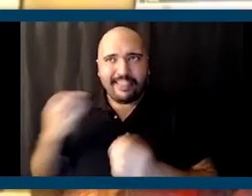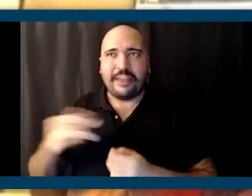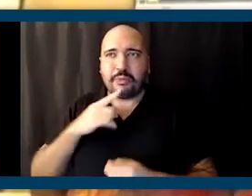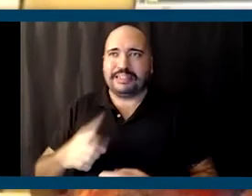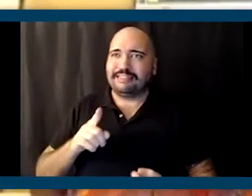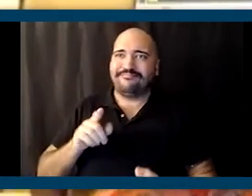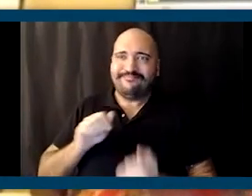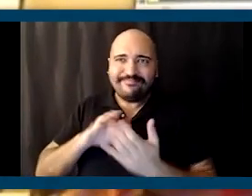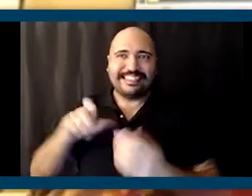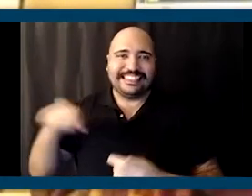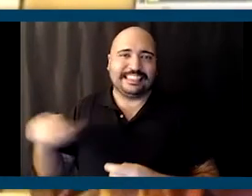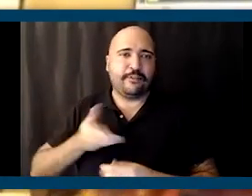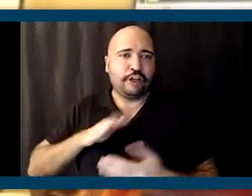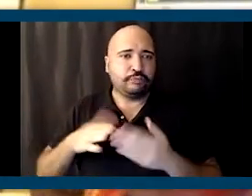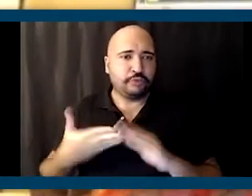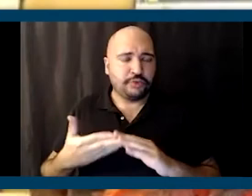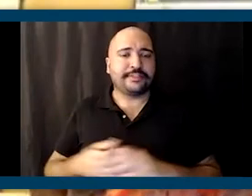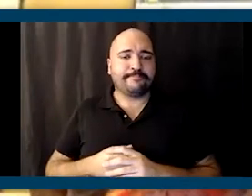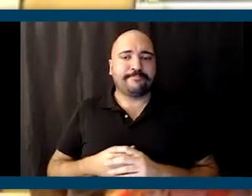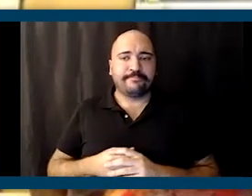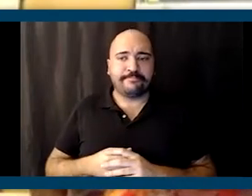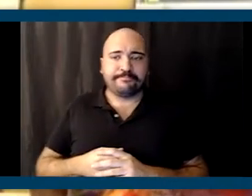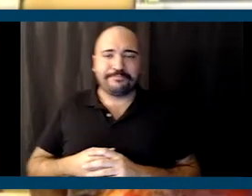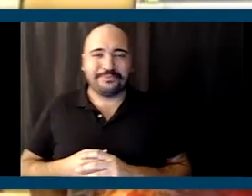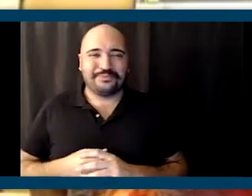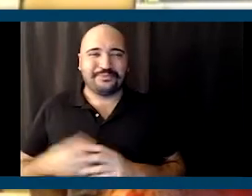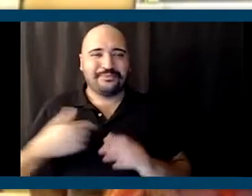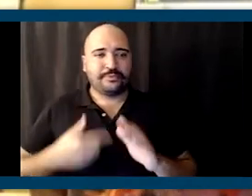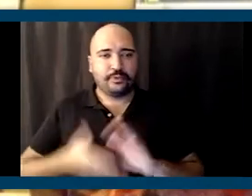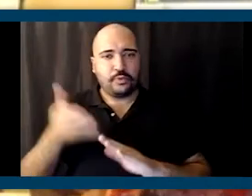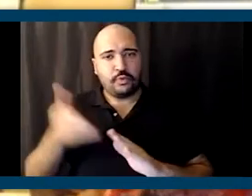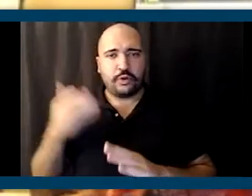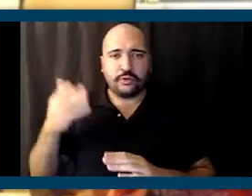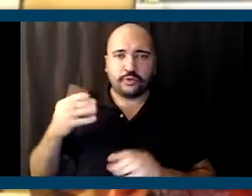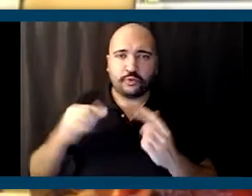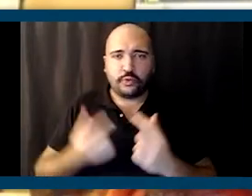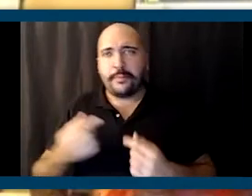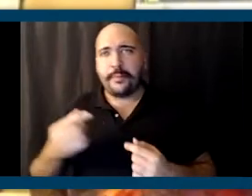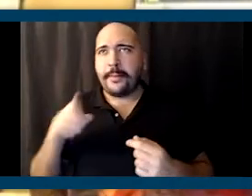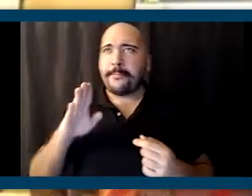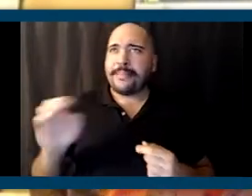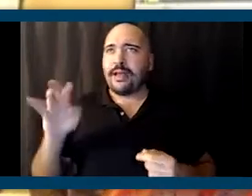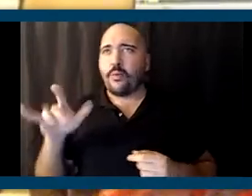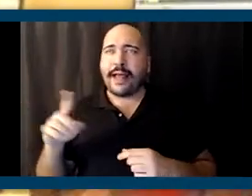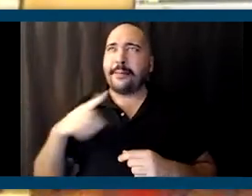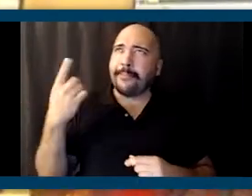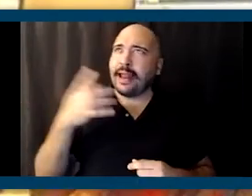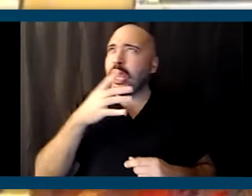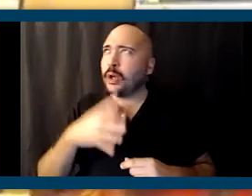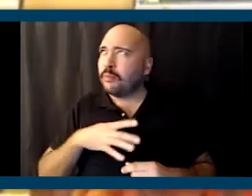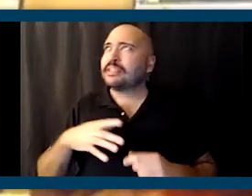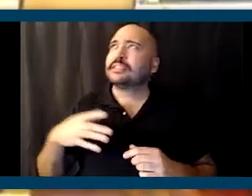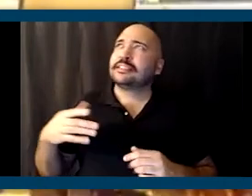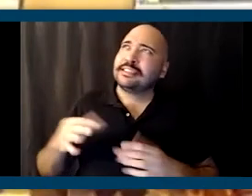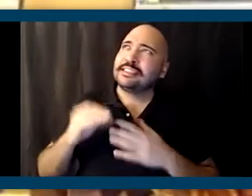I think I attempted to do it and I run a book called Be Wild, the Black Women's Institute for Leadership Development to help black women